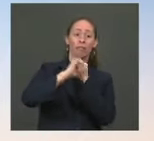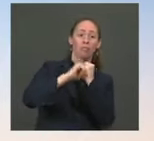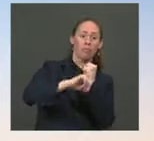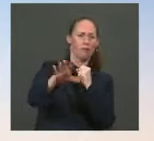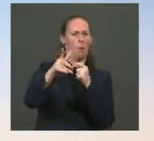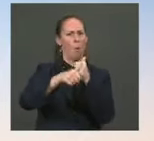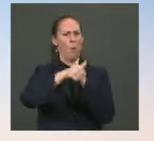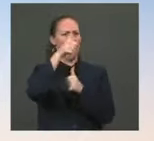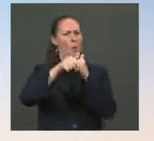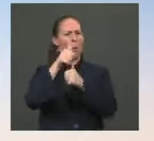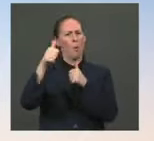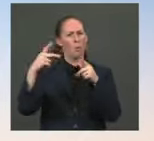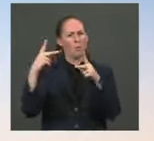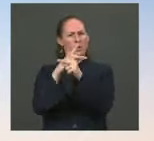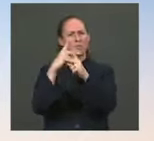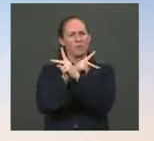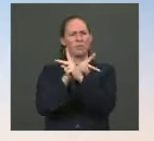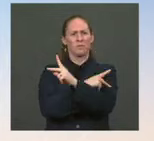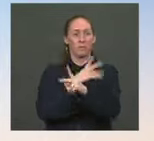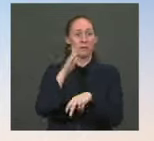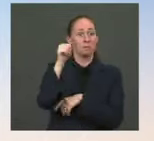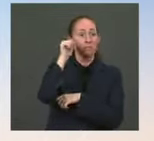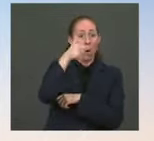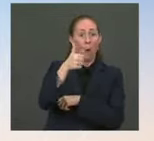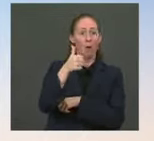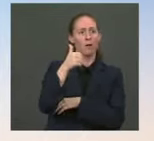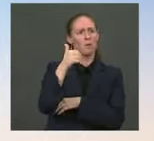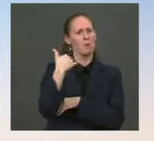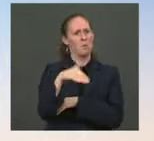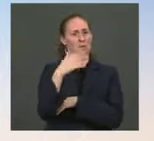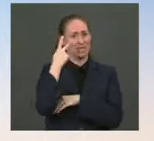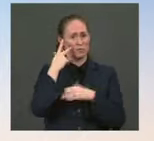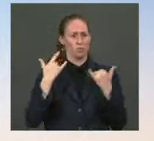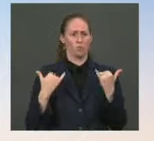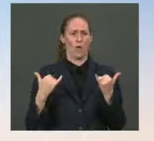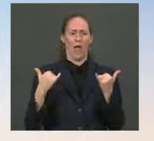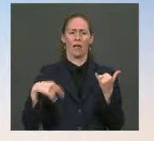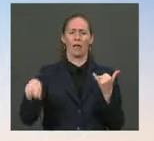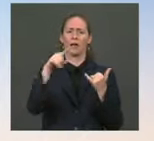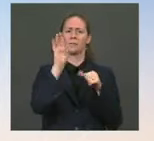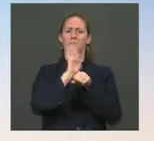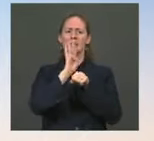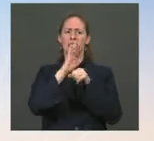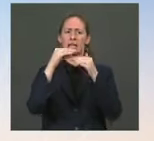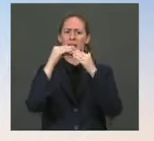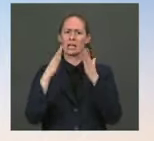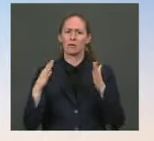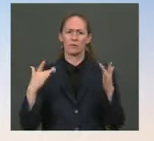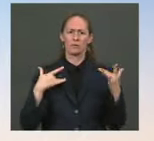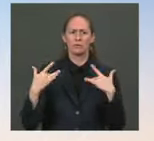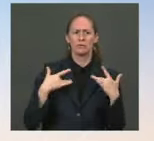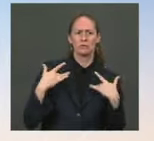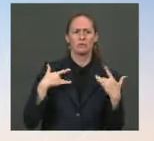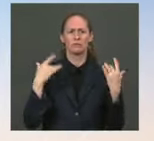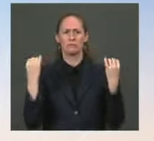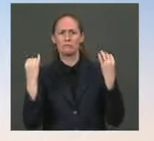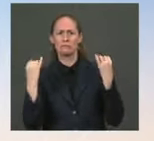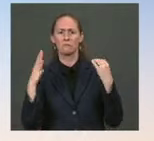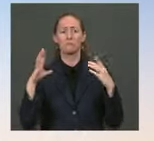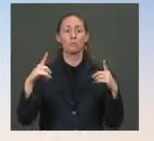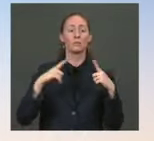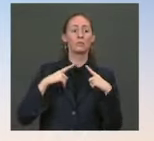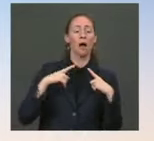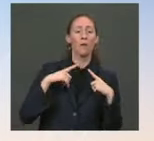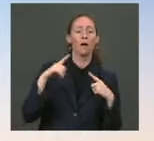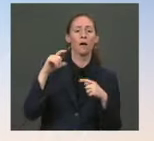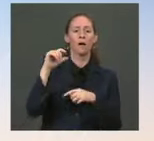look to risk tomorrow, the next day, as the American people are looking at their retirement accounts, worrying about their Social Security savings,